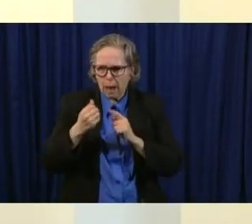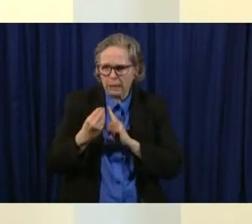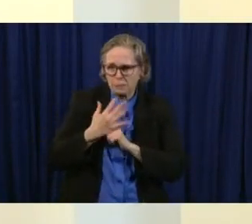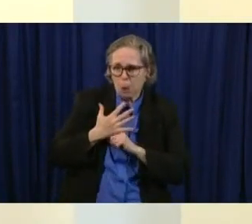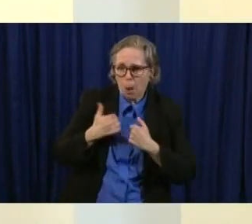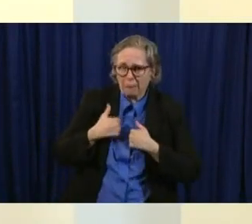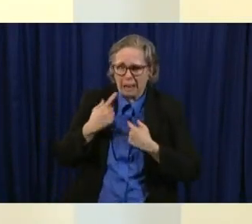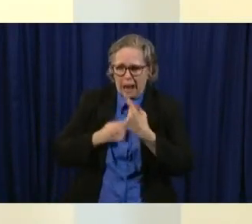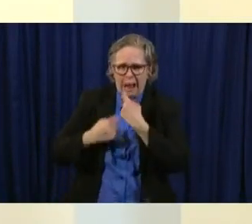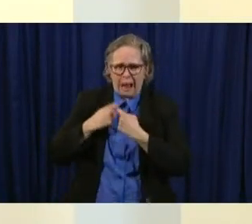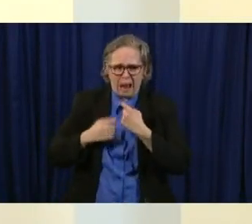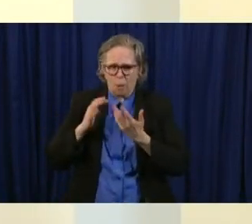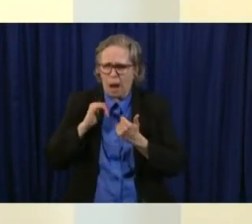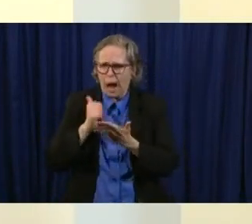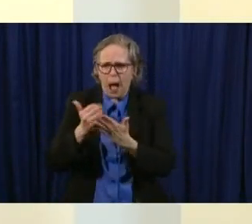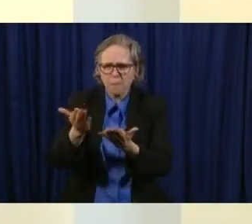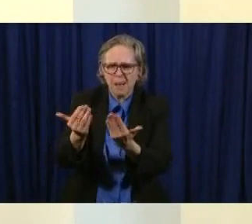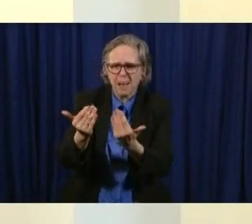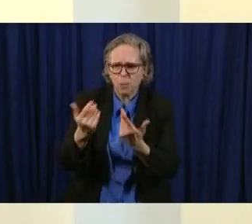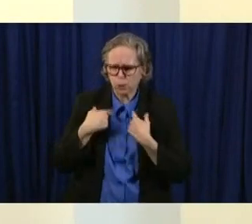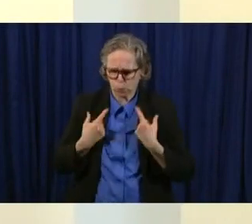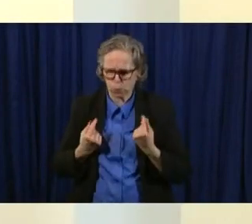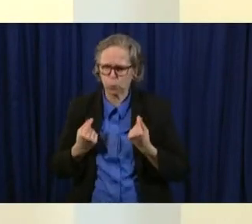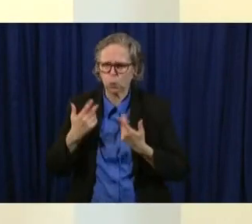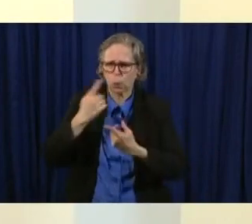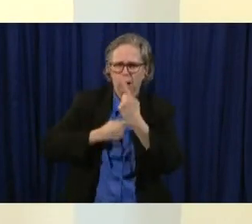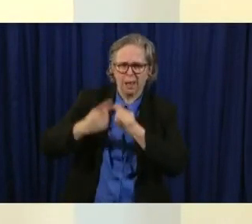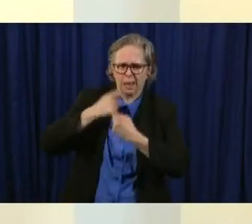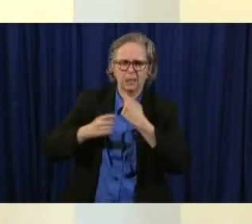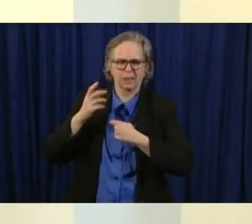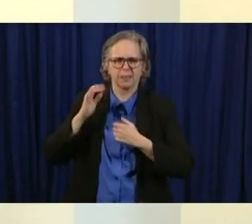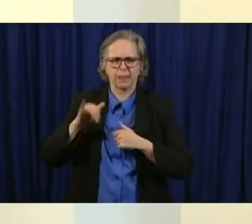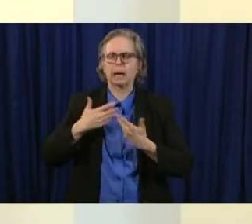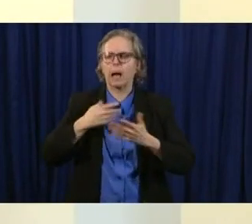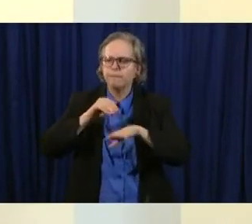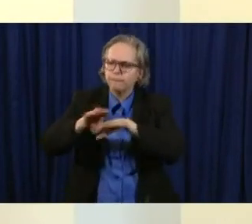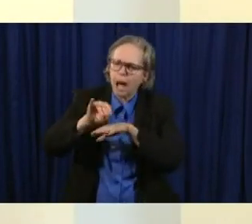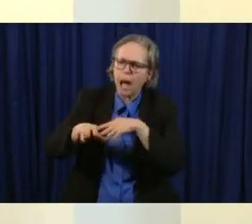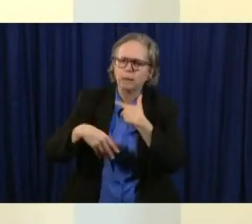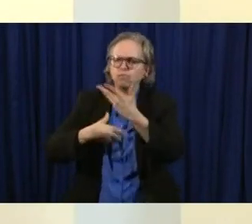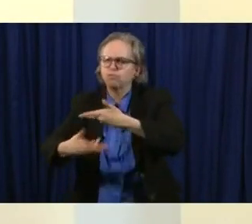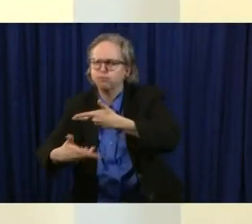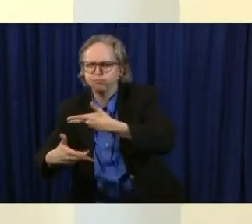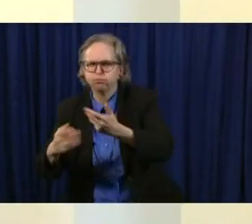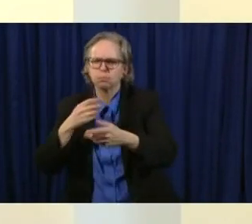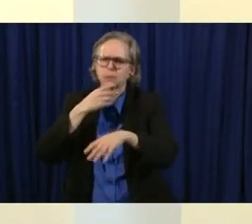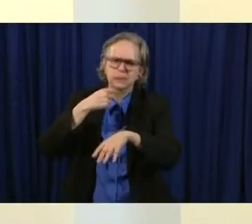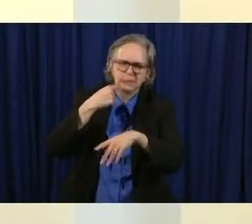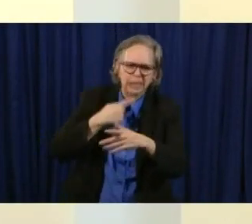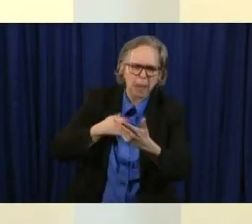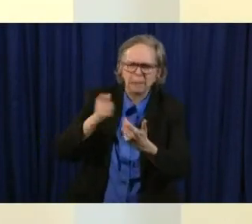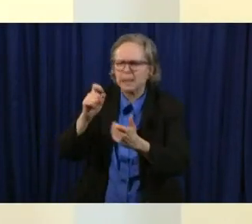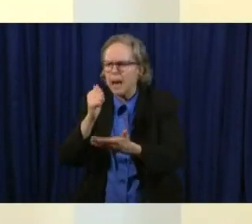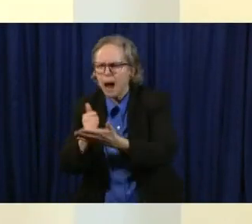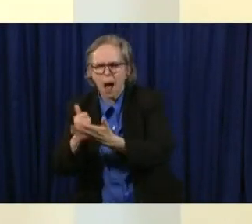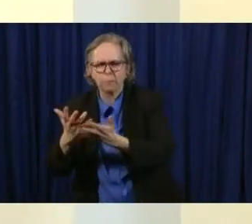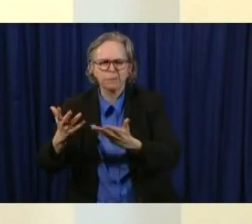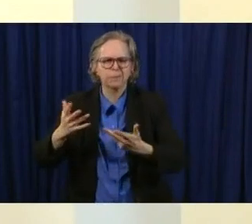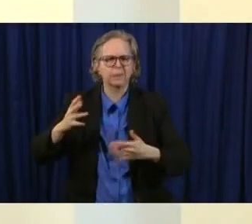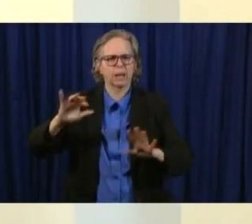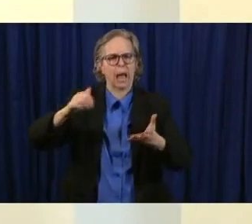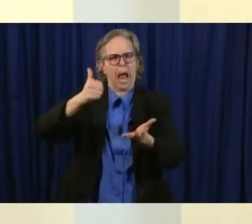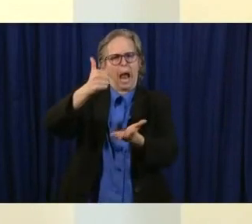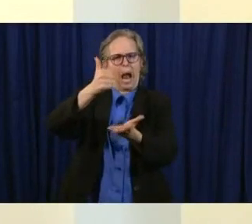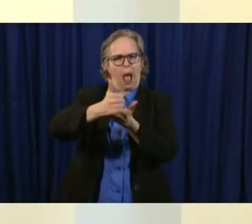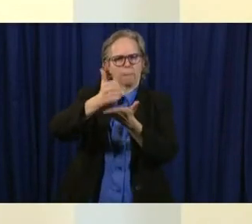next talk to your doctor here's what you should look for here are the symptoms call us if you need help so this is a helping thing and